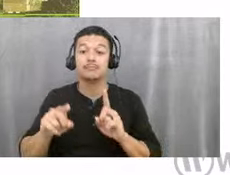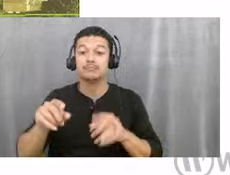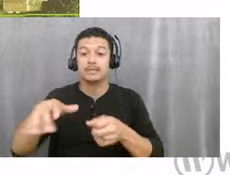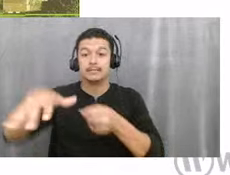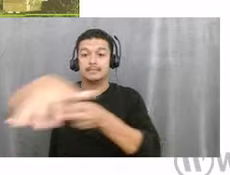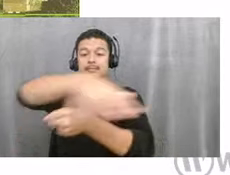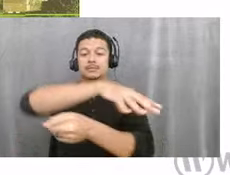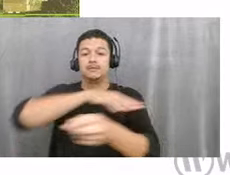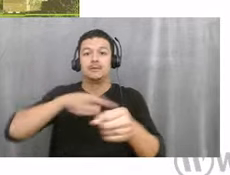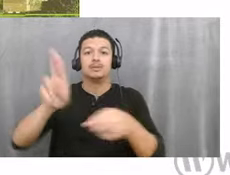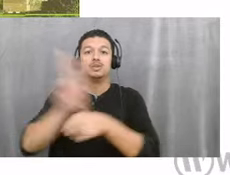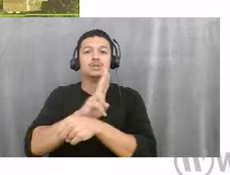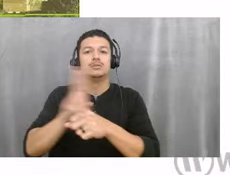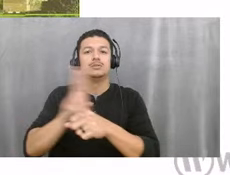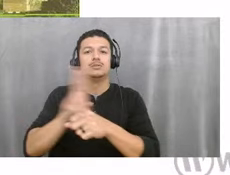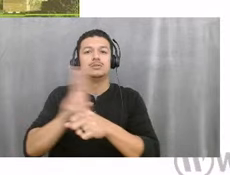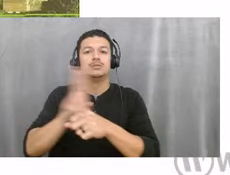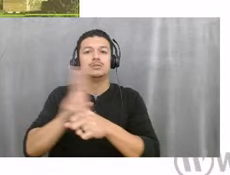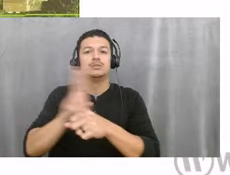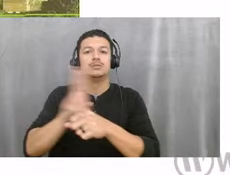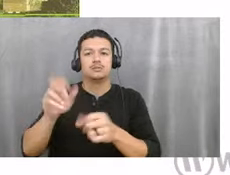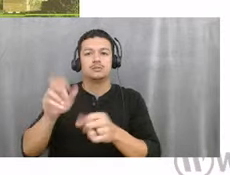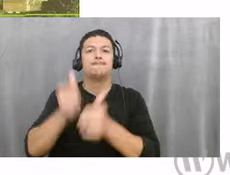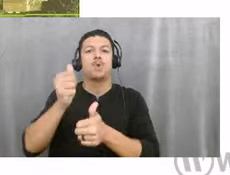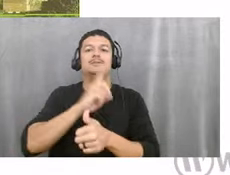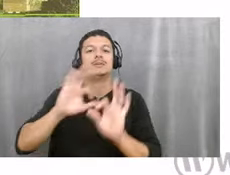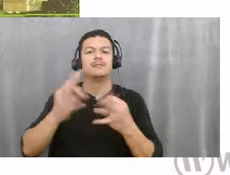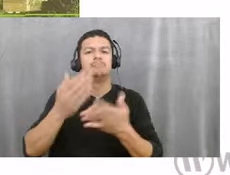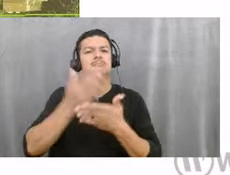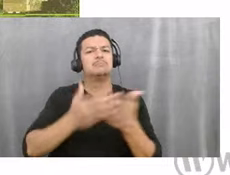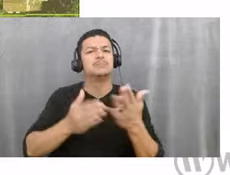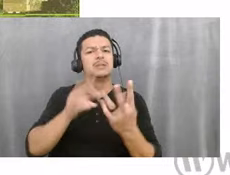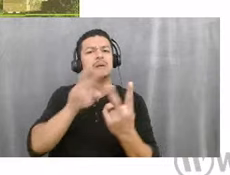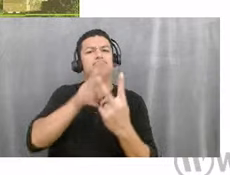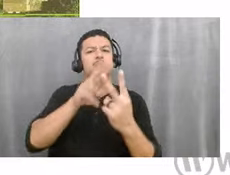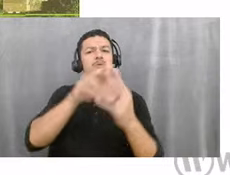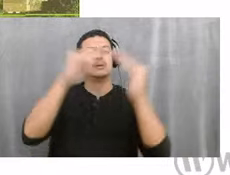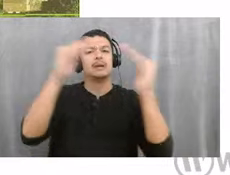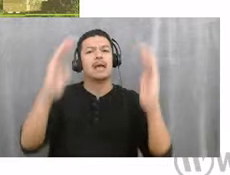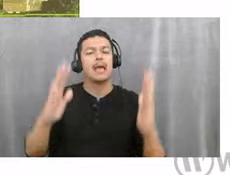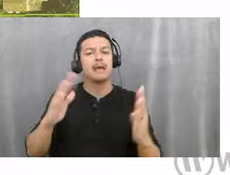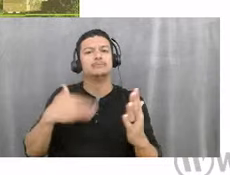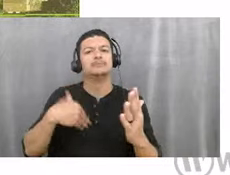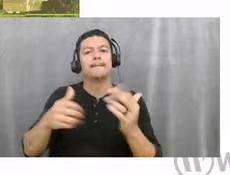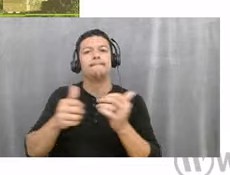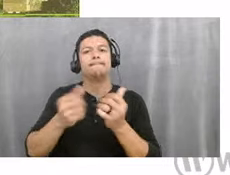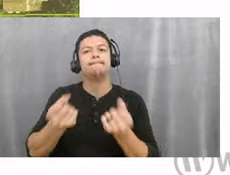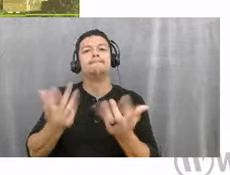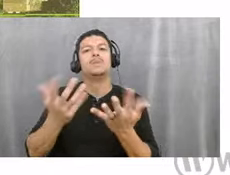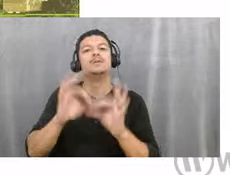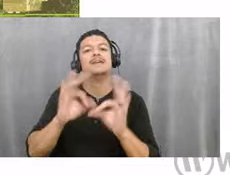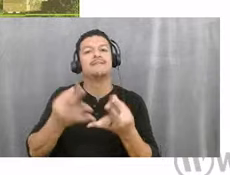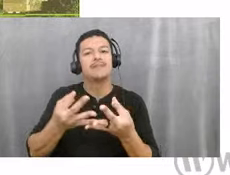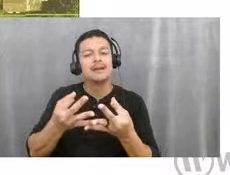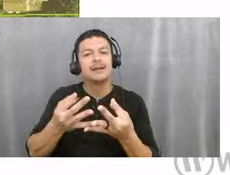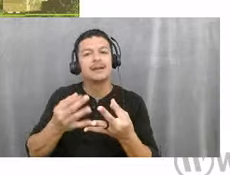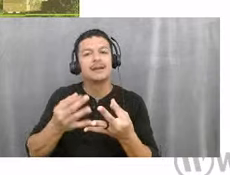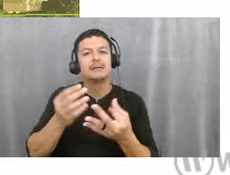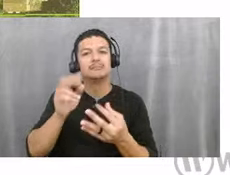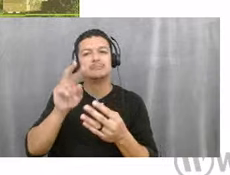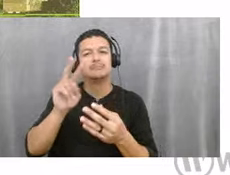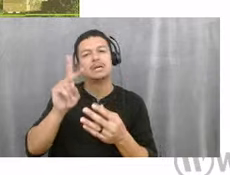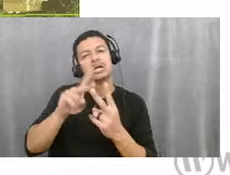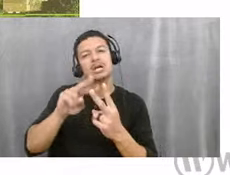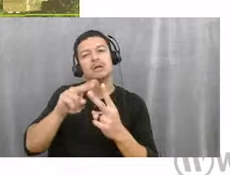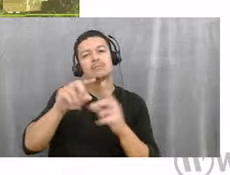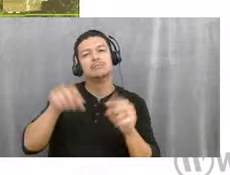is mostly single-family. There's some duplexes around. There's some multifamily, a couple blocks to the north, and there's actually a